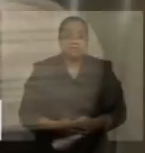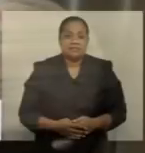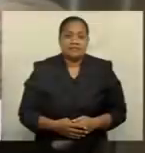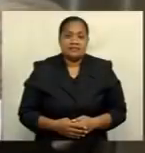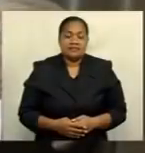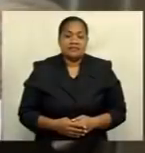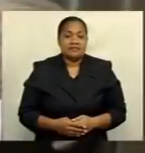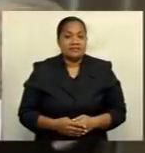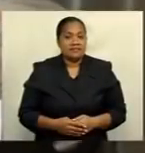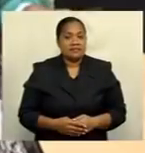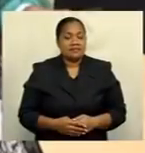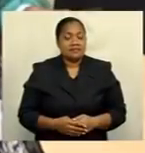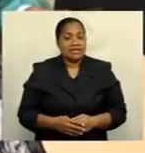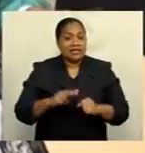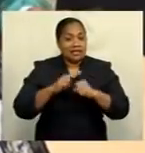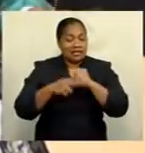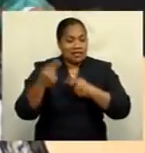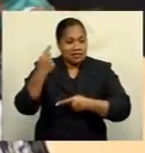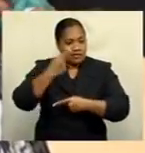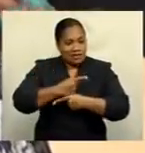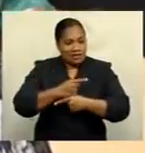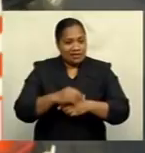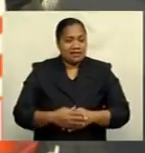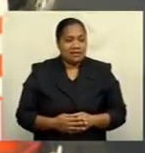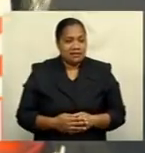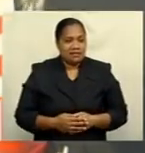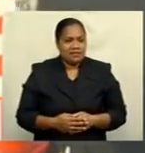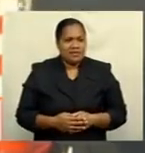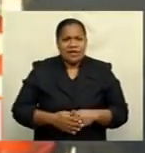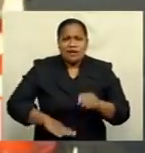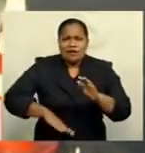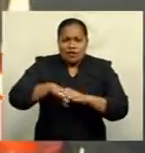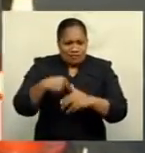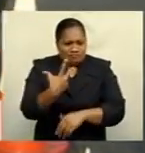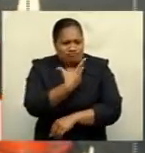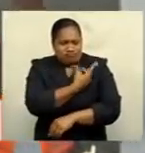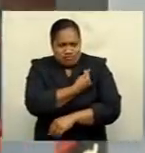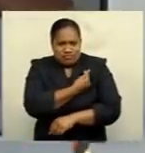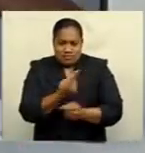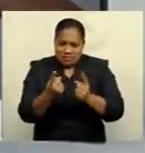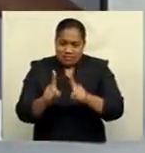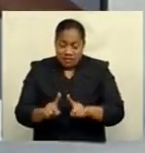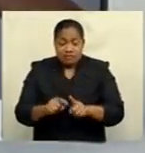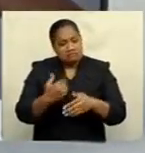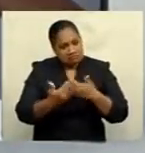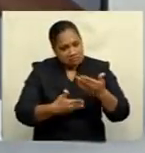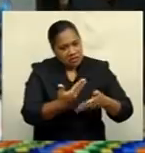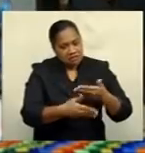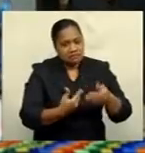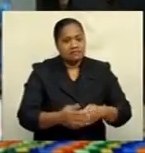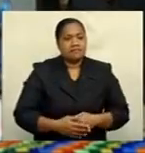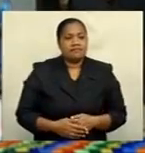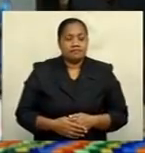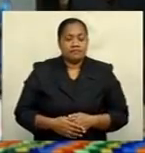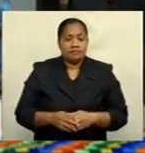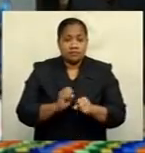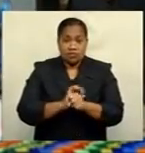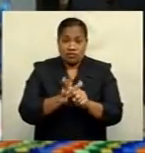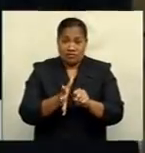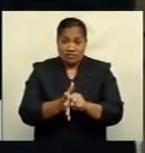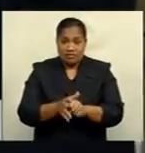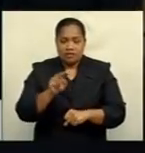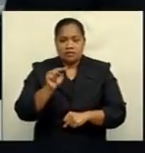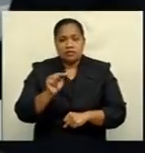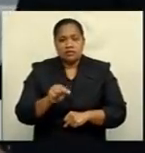In the news tonight, deaths of fully vaccinated people explained. COVID battle requires global